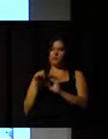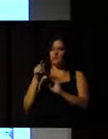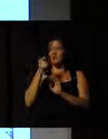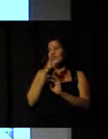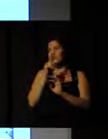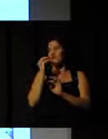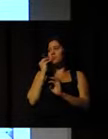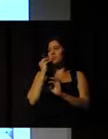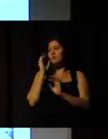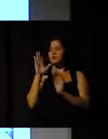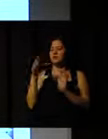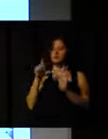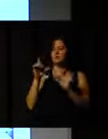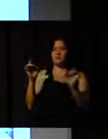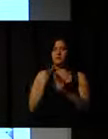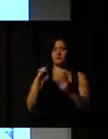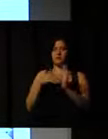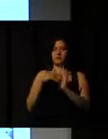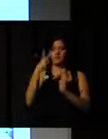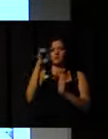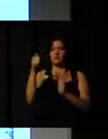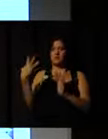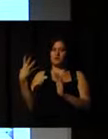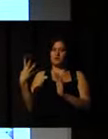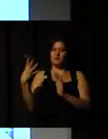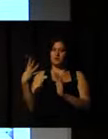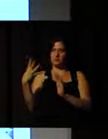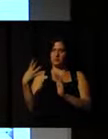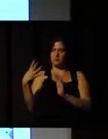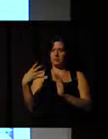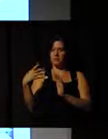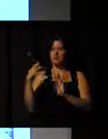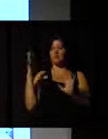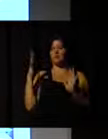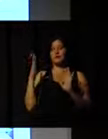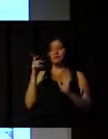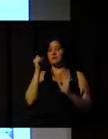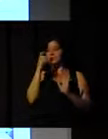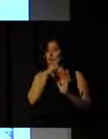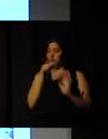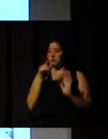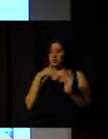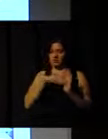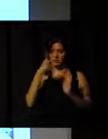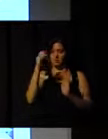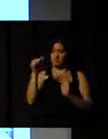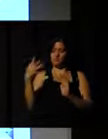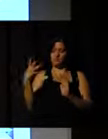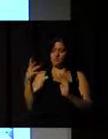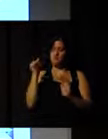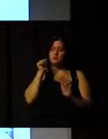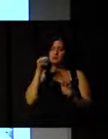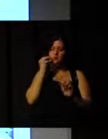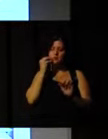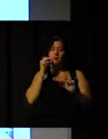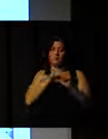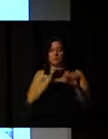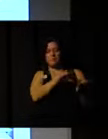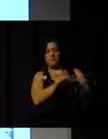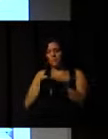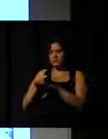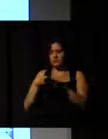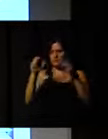So, perhaps, by the end of 2014, we are going to have an European Qualification Framework that helps